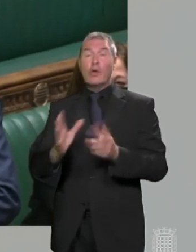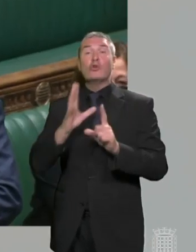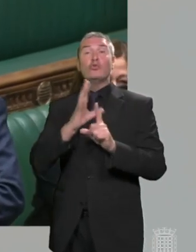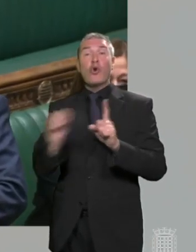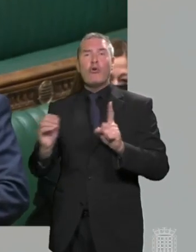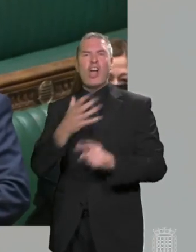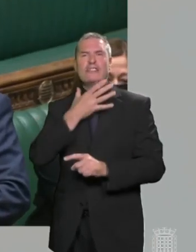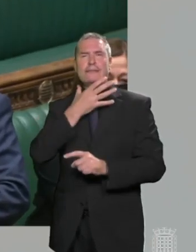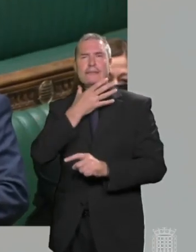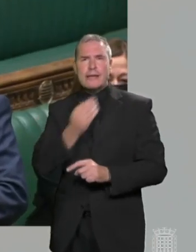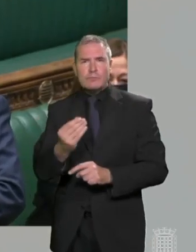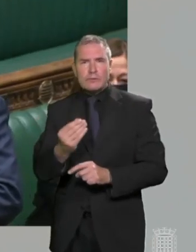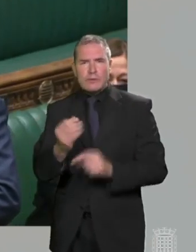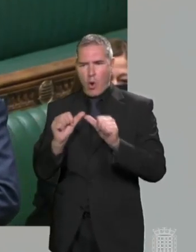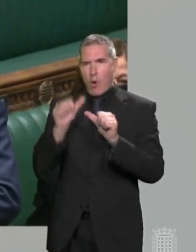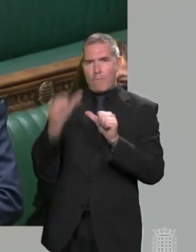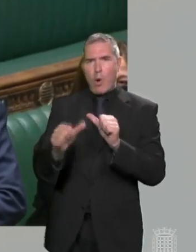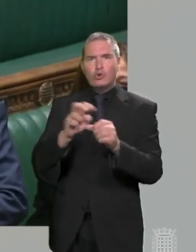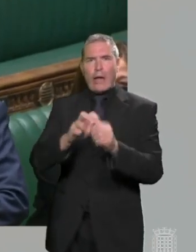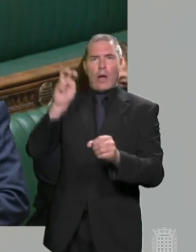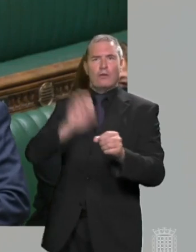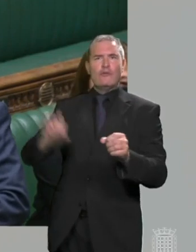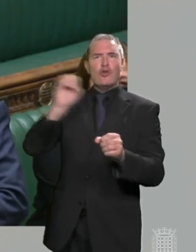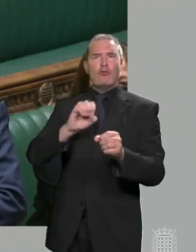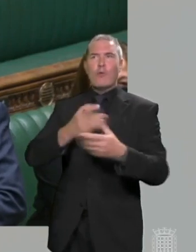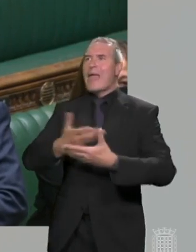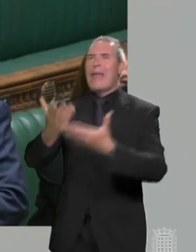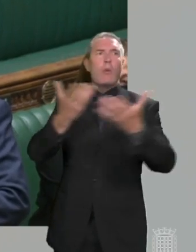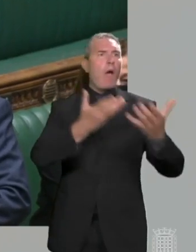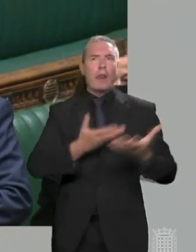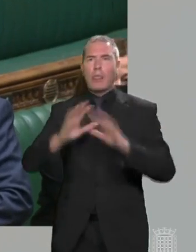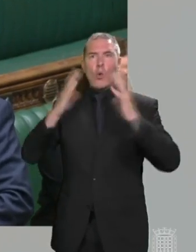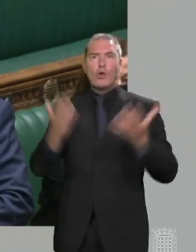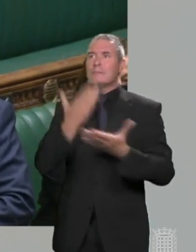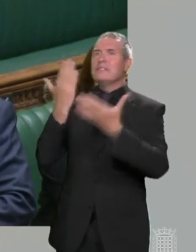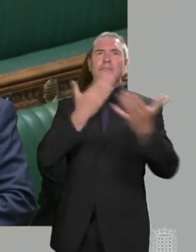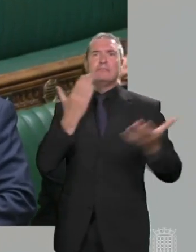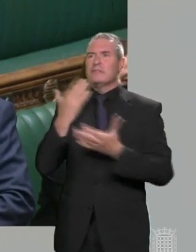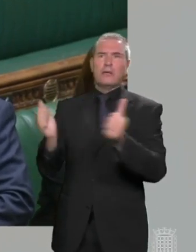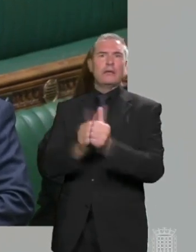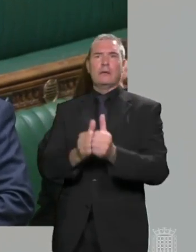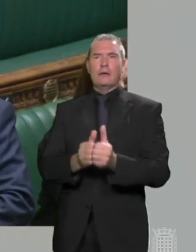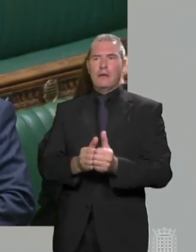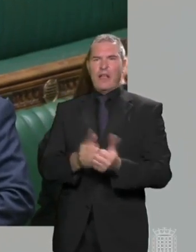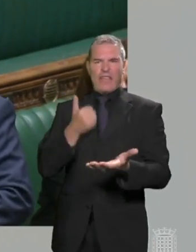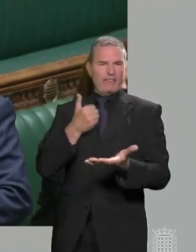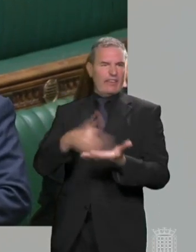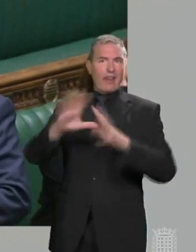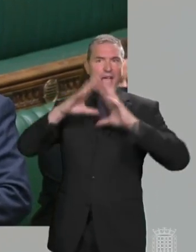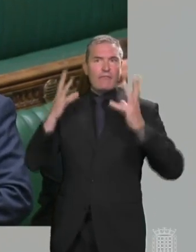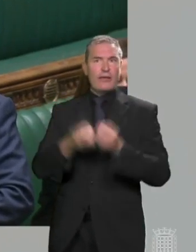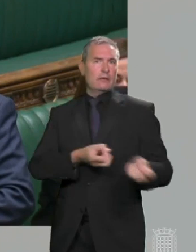to get a post-Brexit trade deal with somebody, with anybody, they've given the farm away, literally.